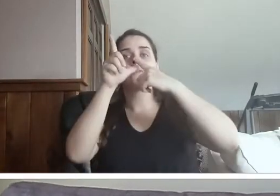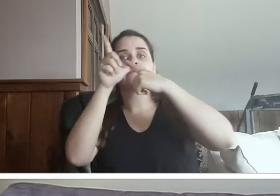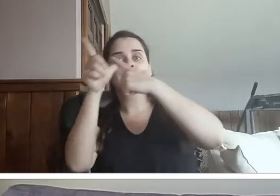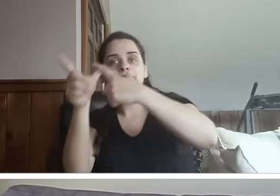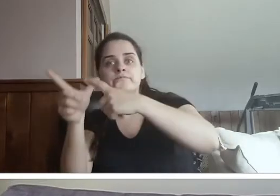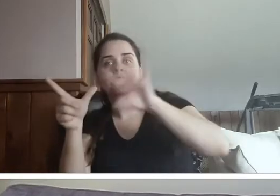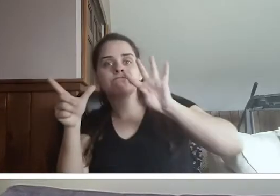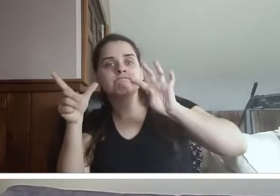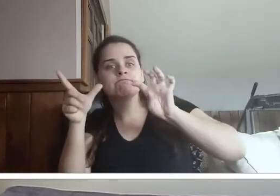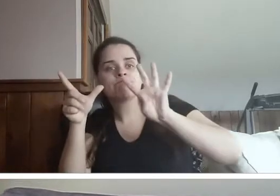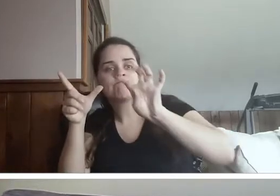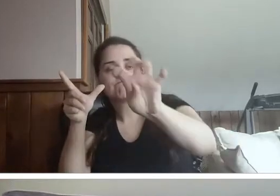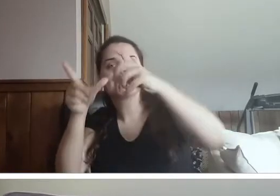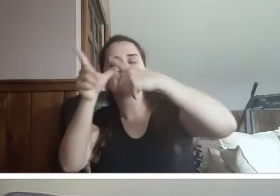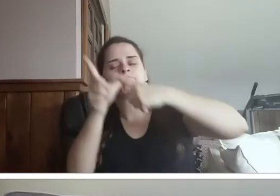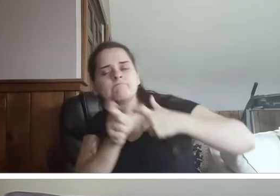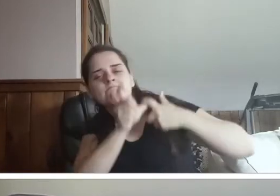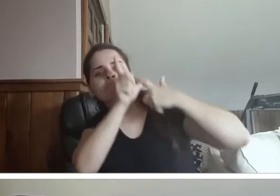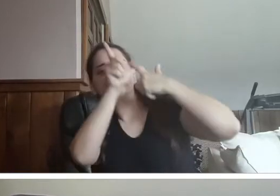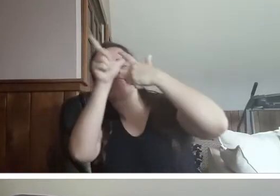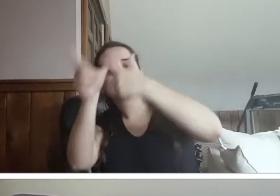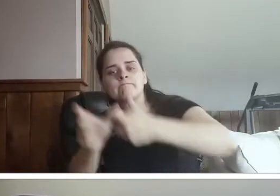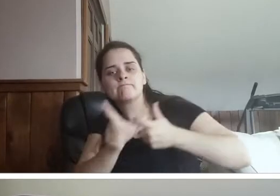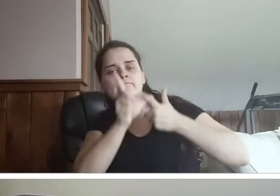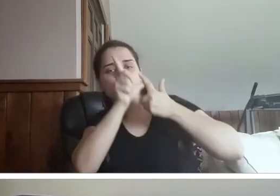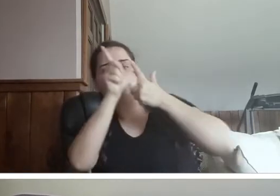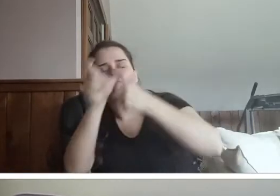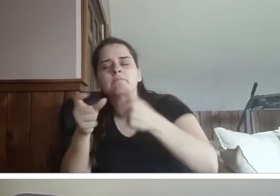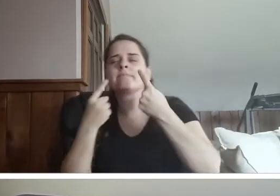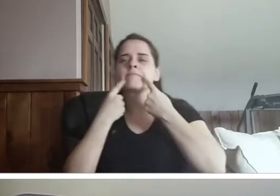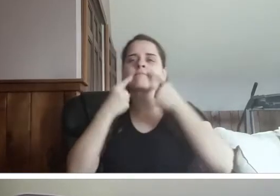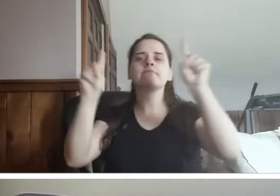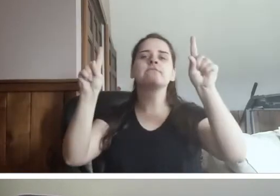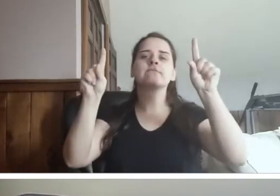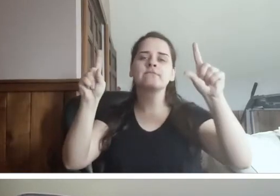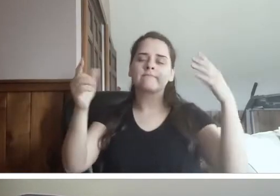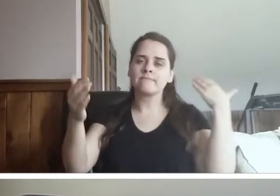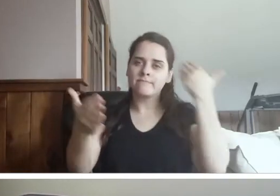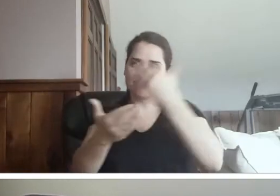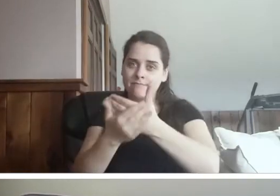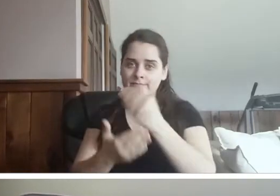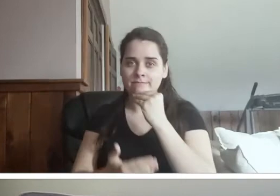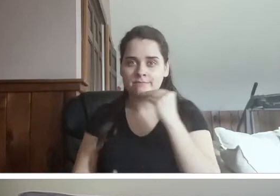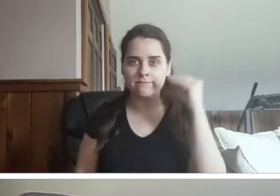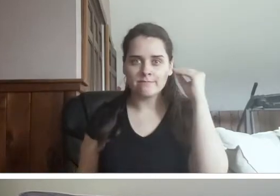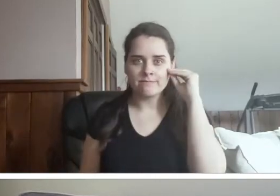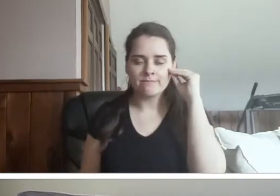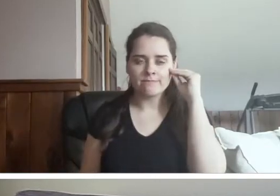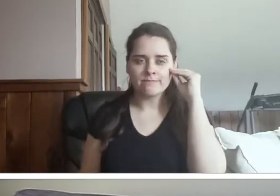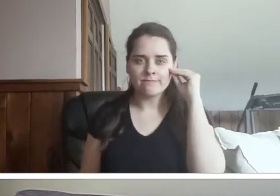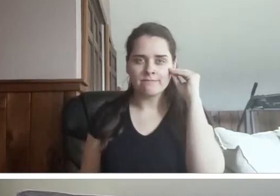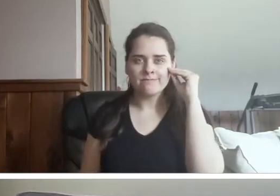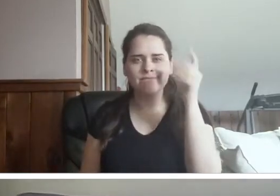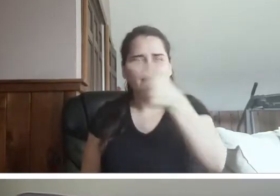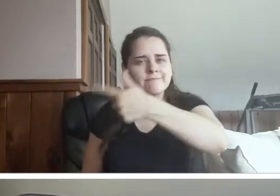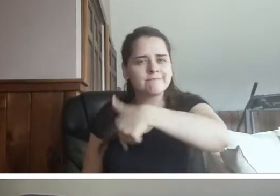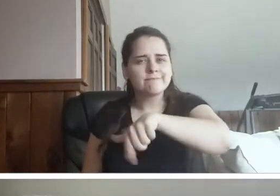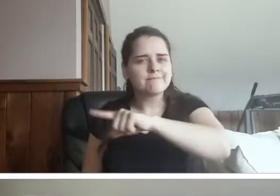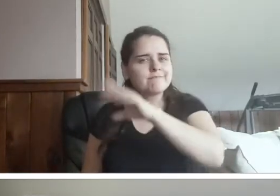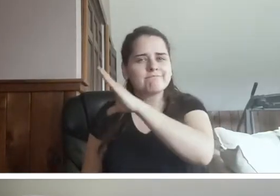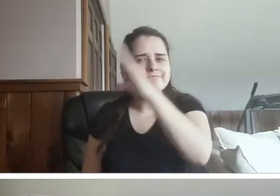They ran and ran, they ran all the way home, and they never did tell the king